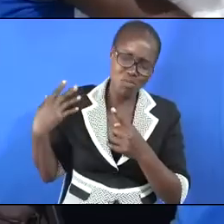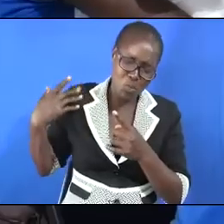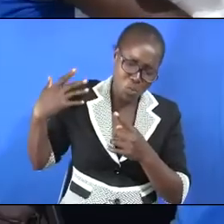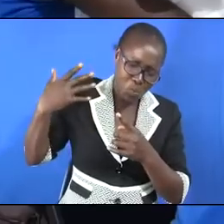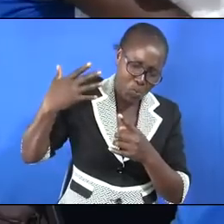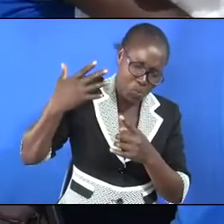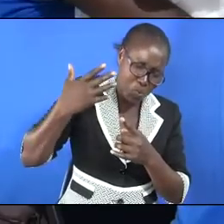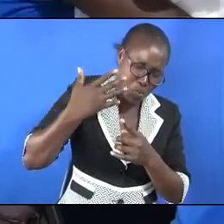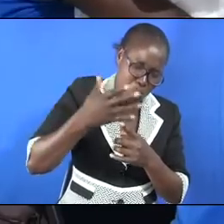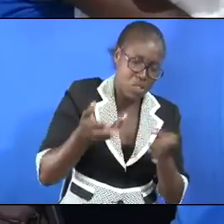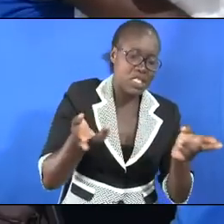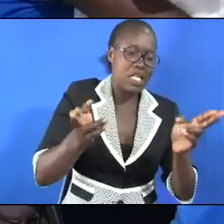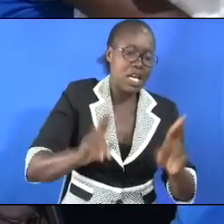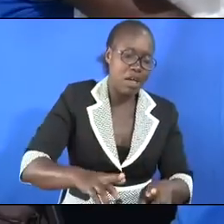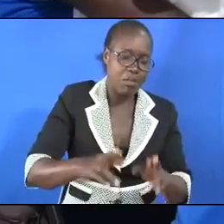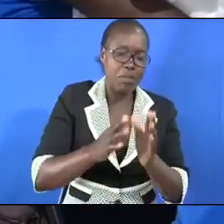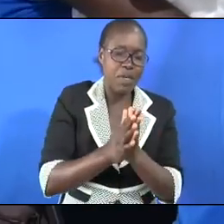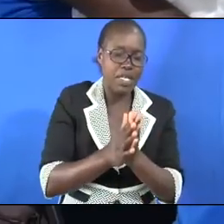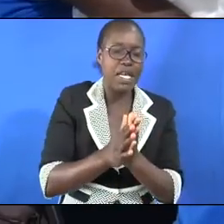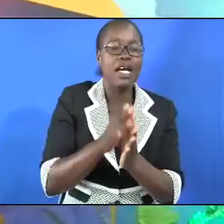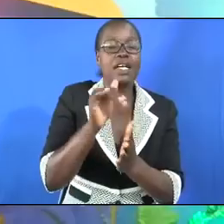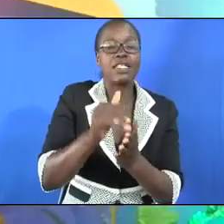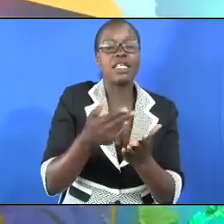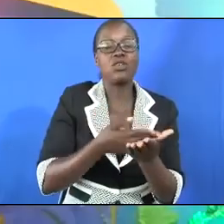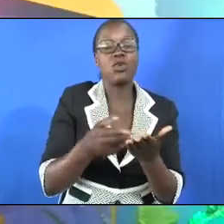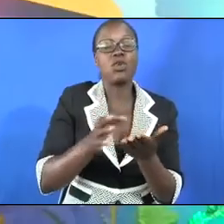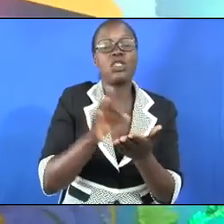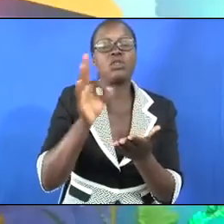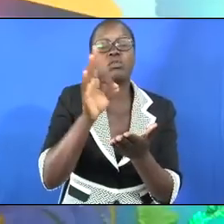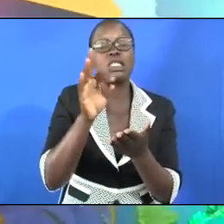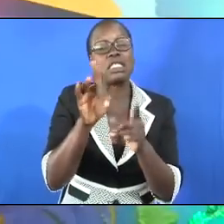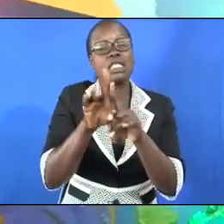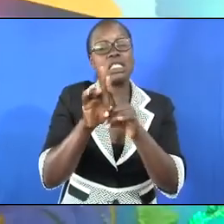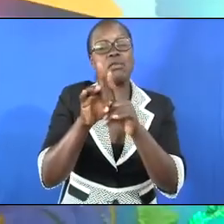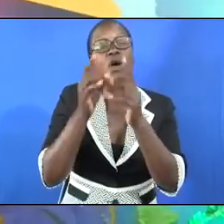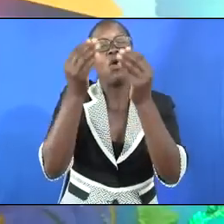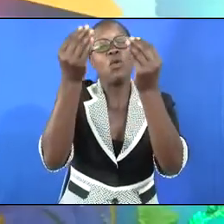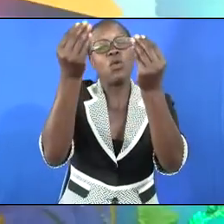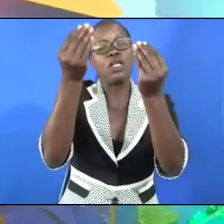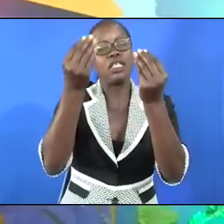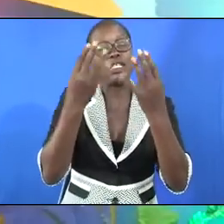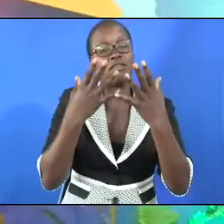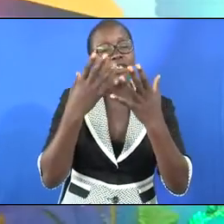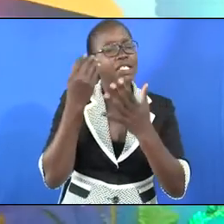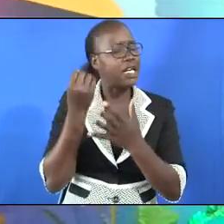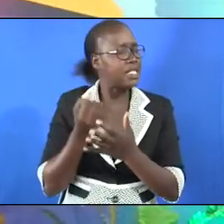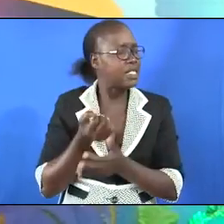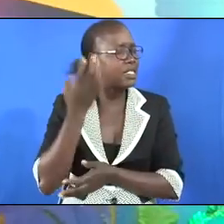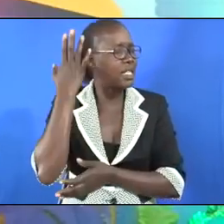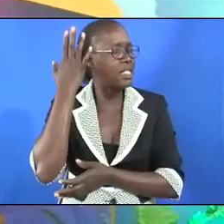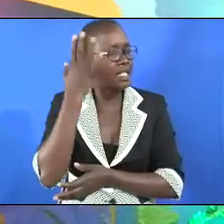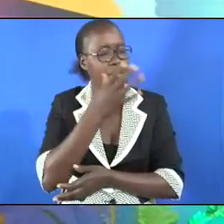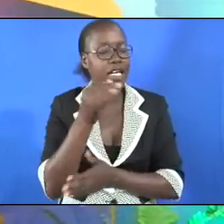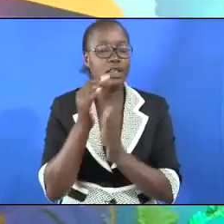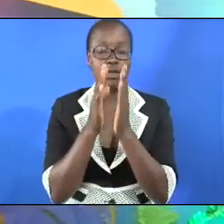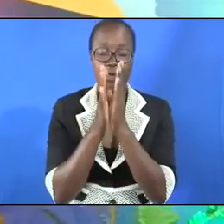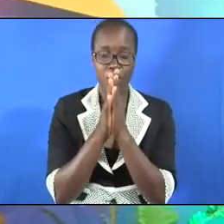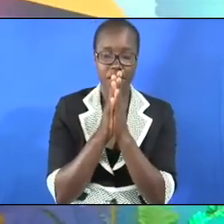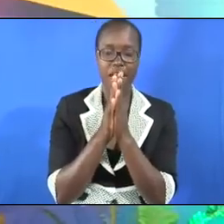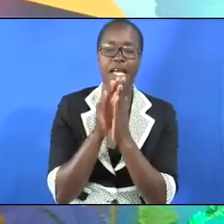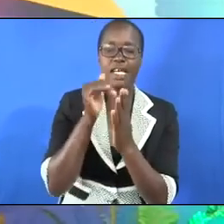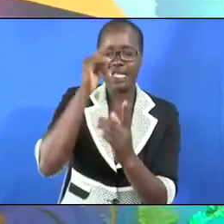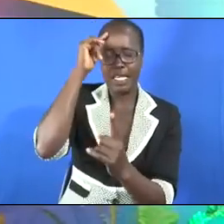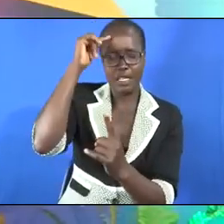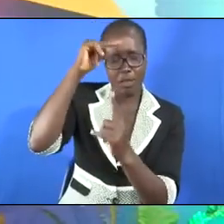happened, that he, the Holy Spirit, will bring us to its understanding. And we pray that the purpose